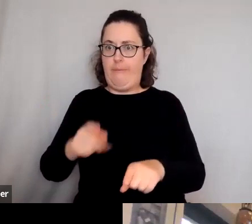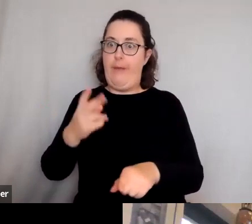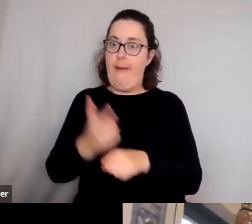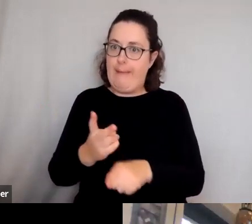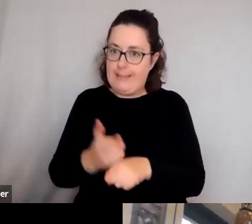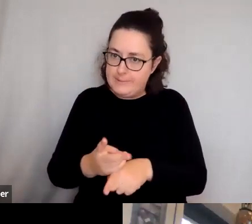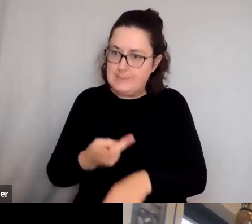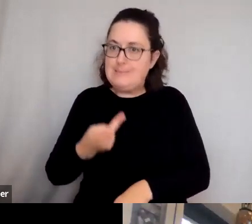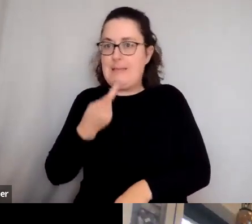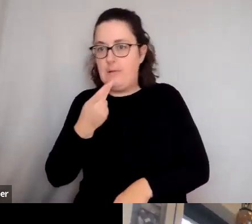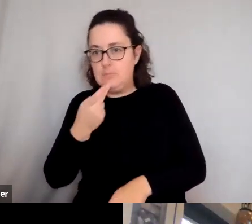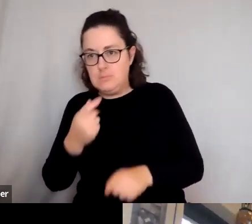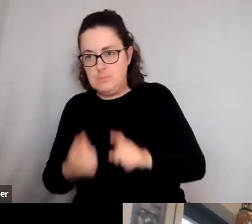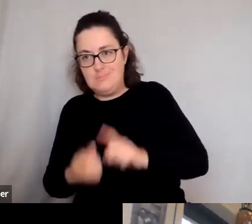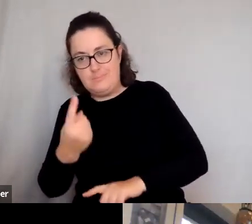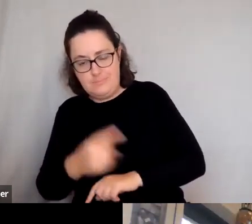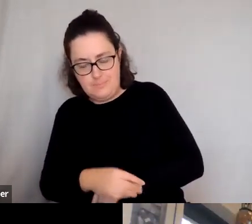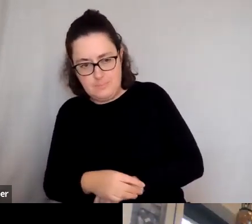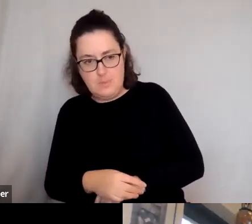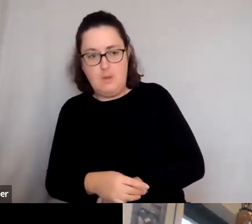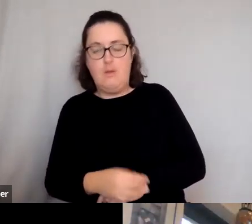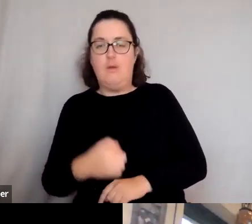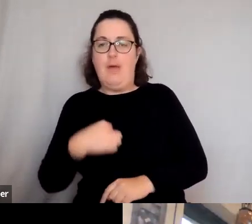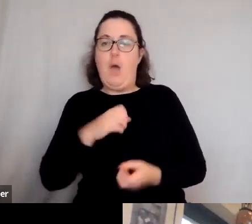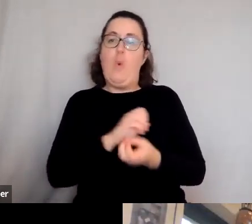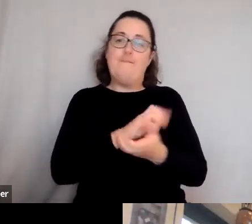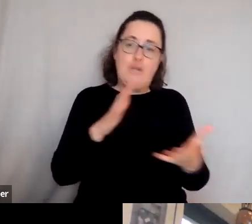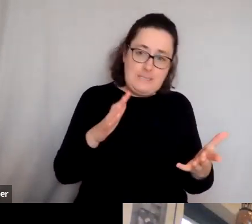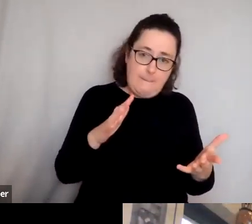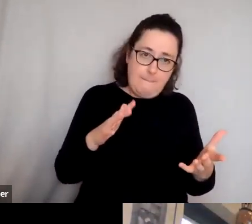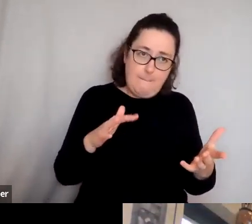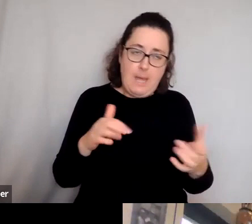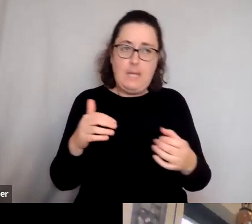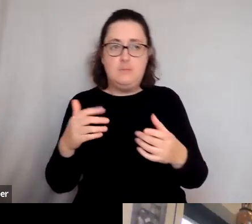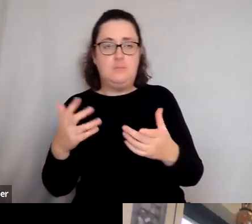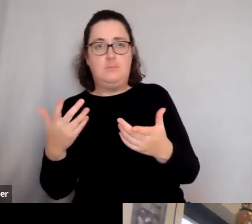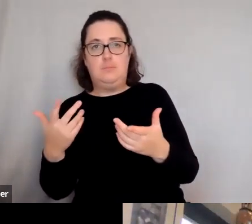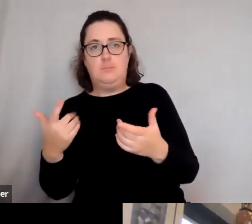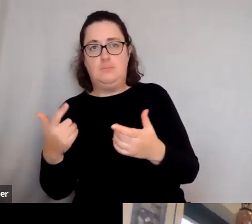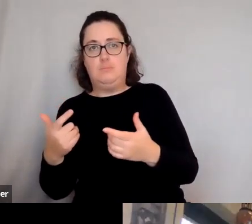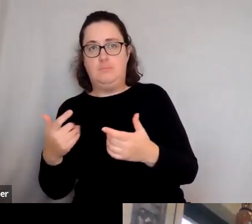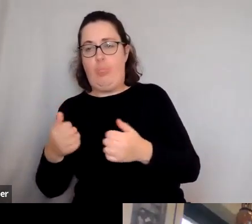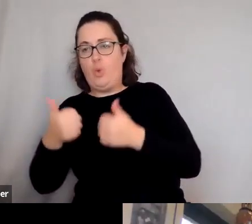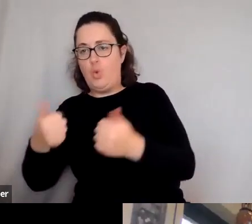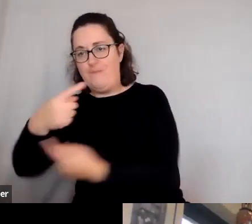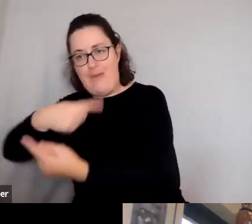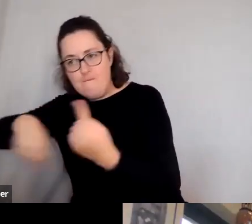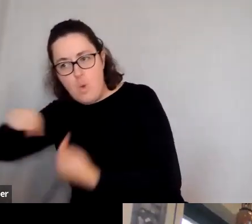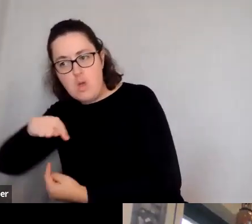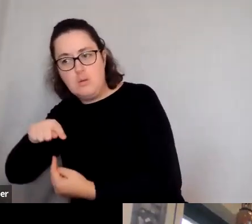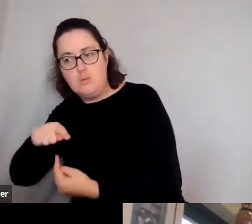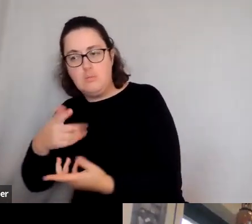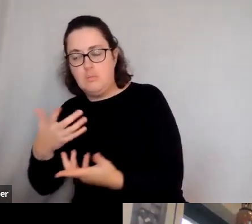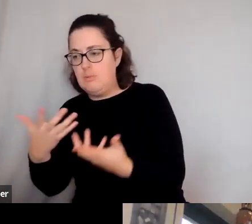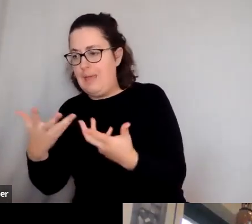The balance between individual liberties and the collective good and what we do to protect others, etc. And where,